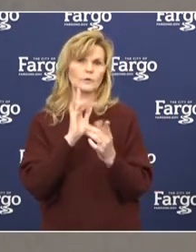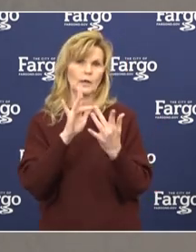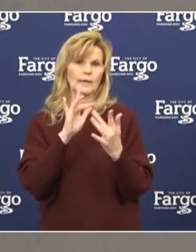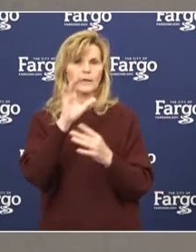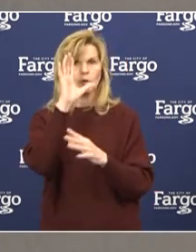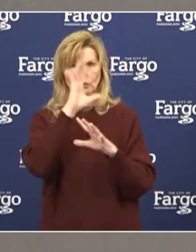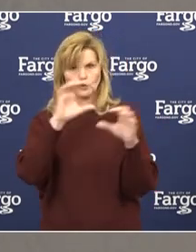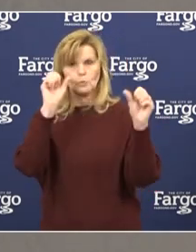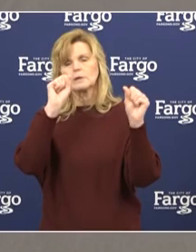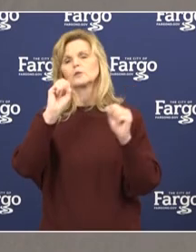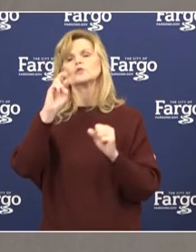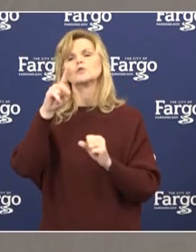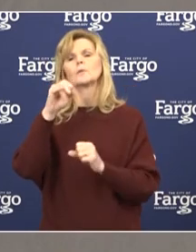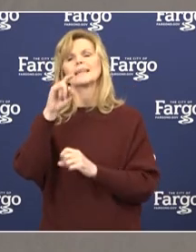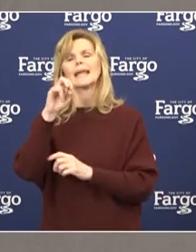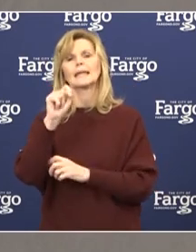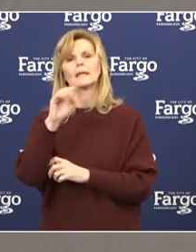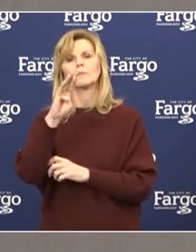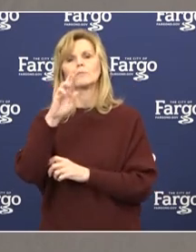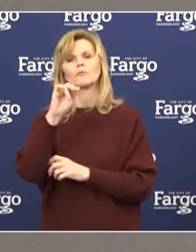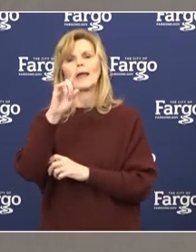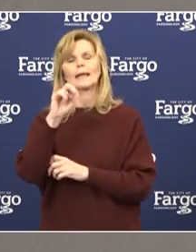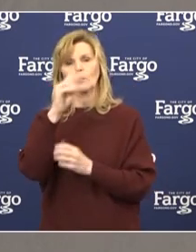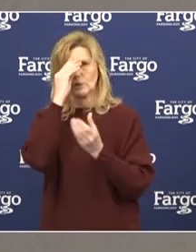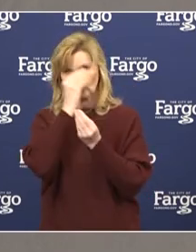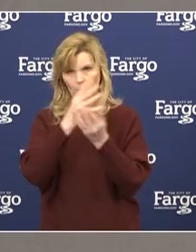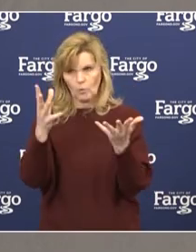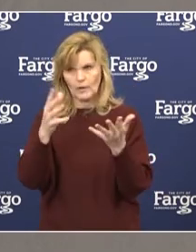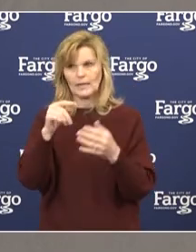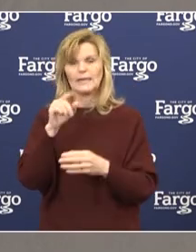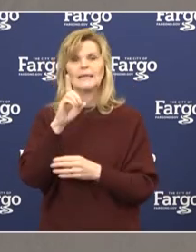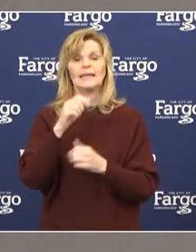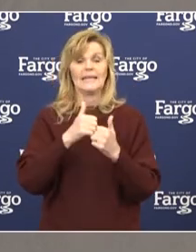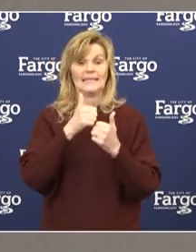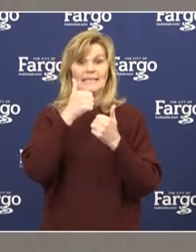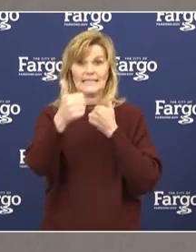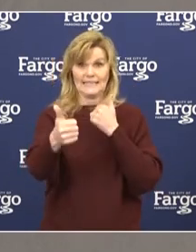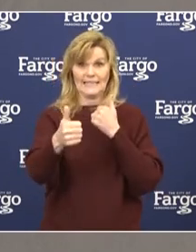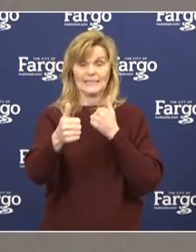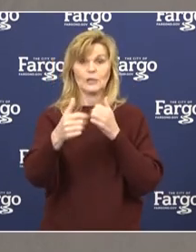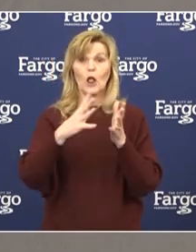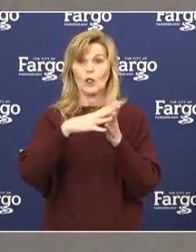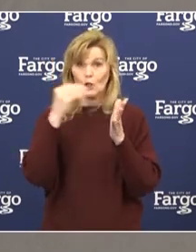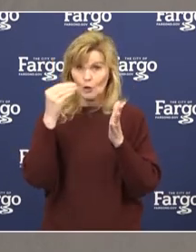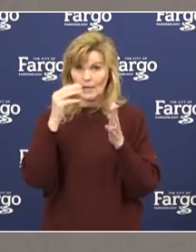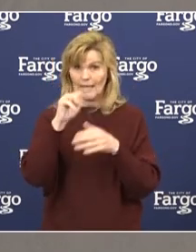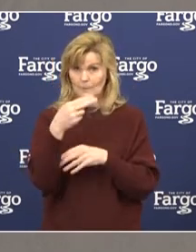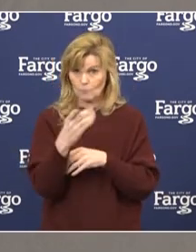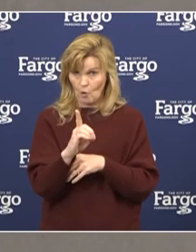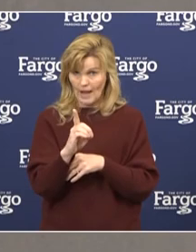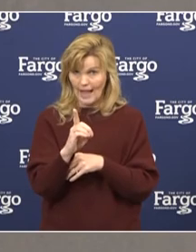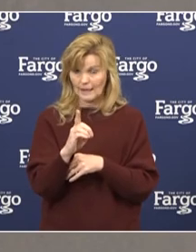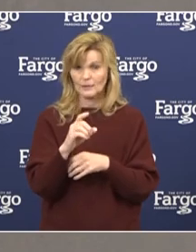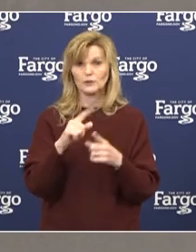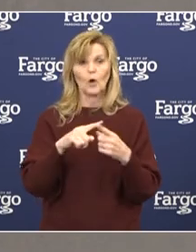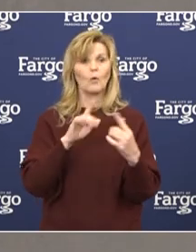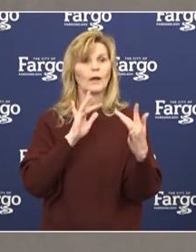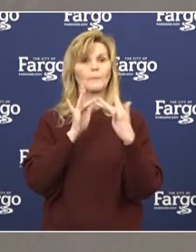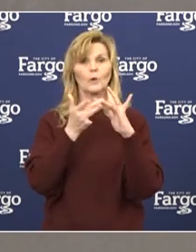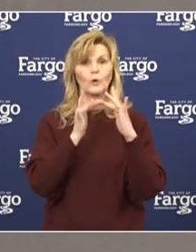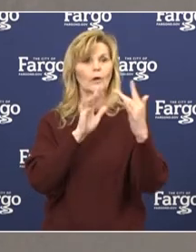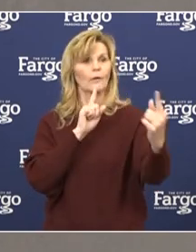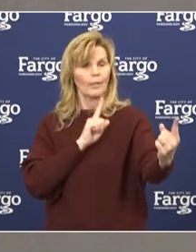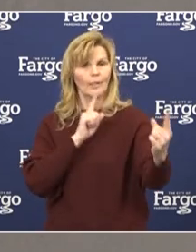Brandon Lunick, who also just wants to briefly report that distance learning is going well in Moorhead. He is extremely proud of staff